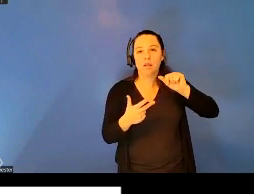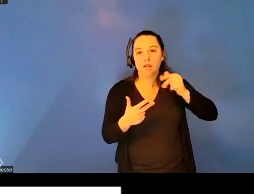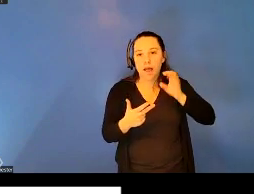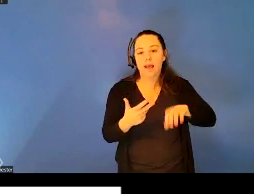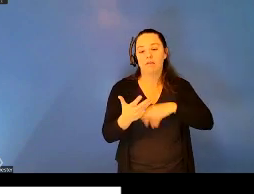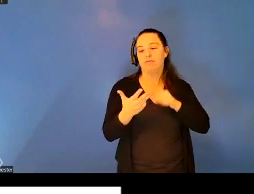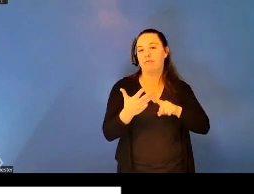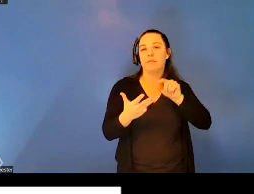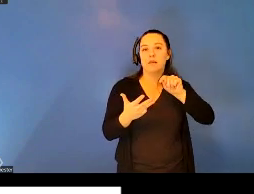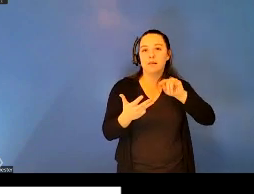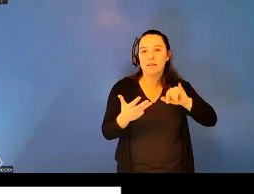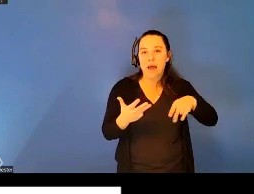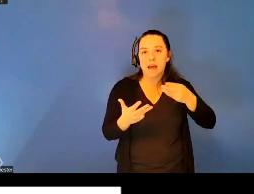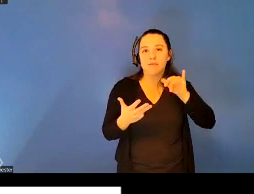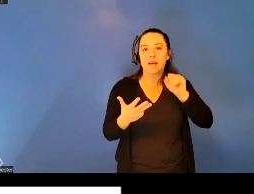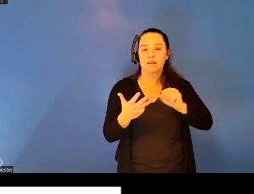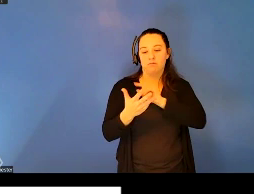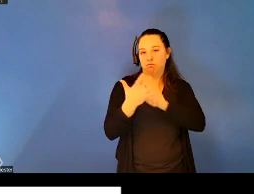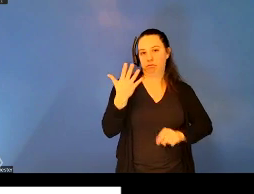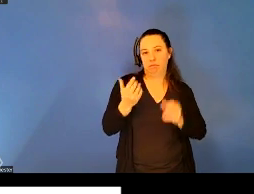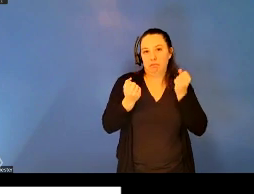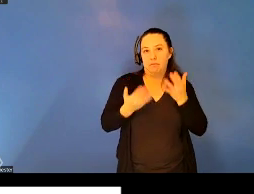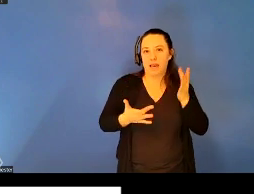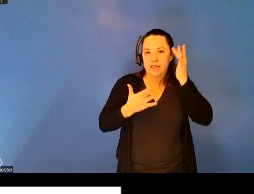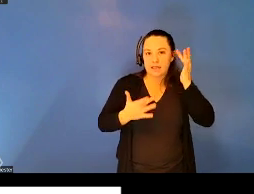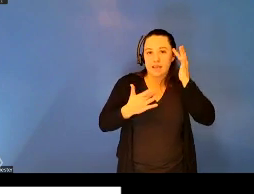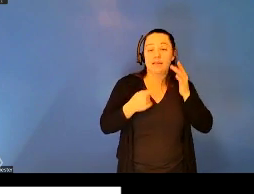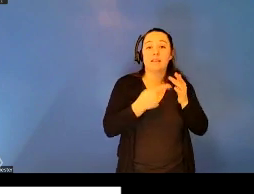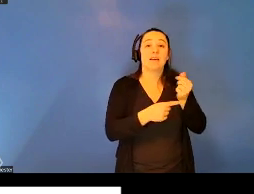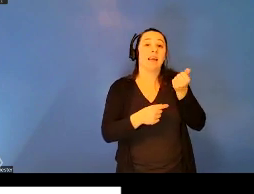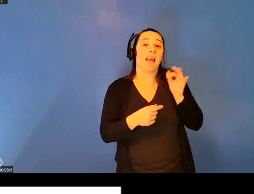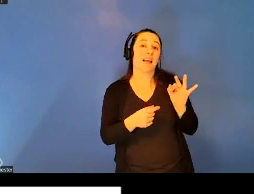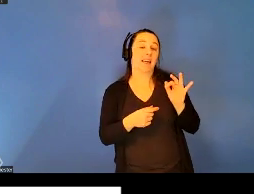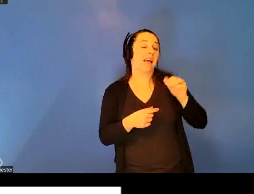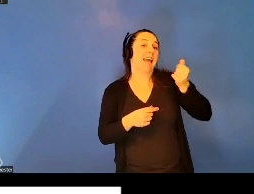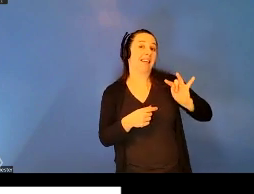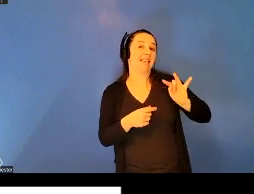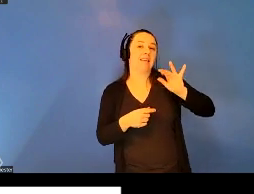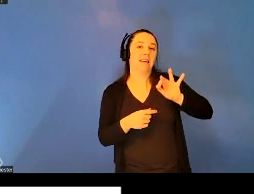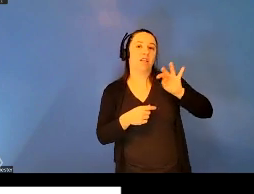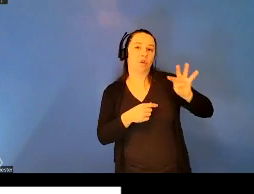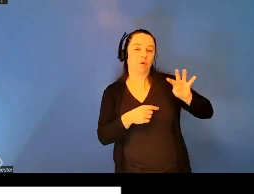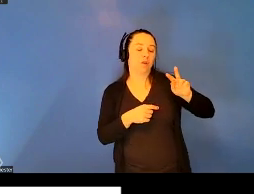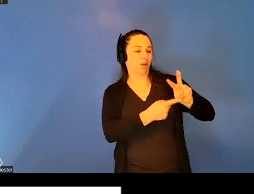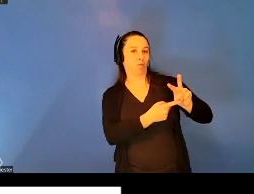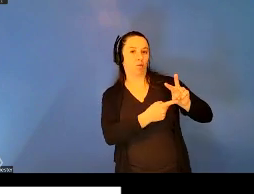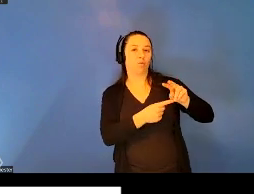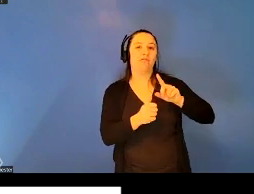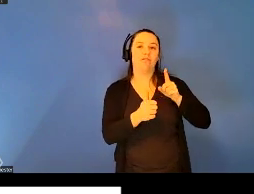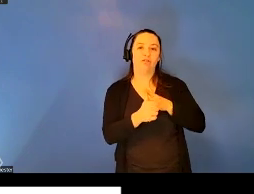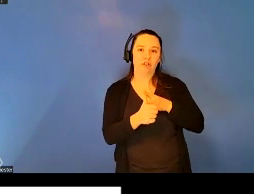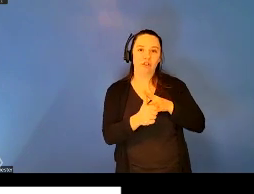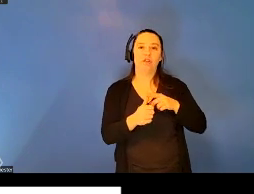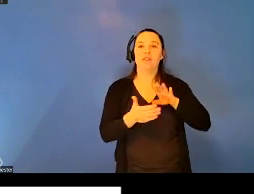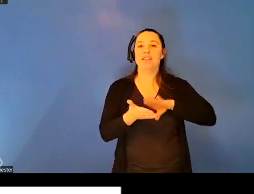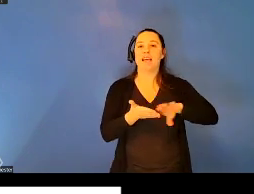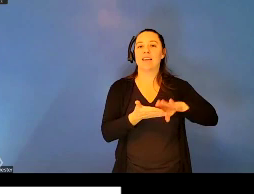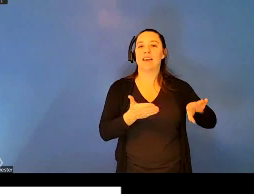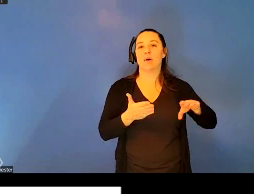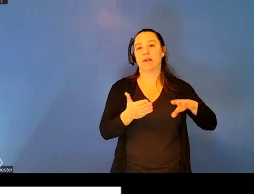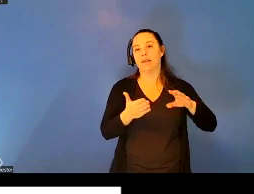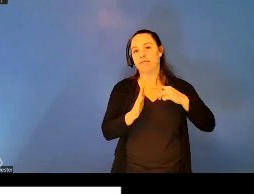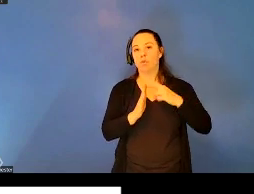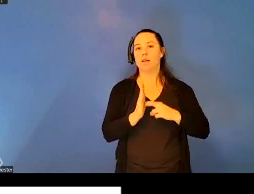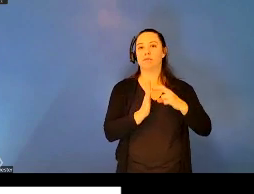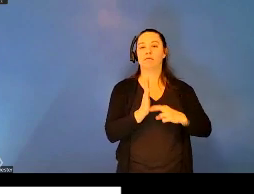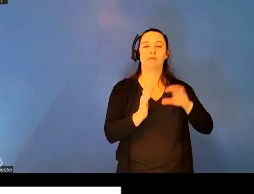1892, the first international sanitary conventions were adopted, codifying the first agreements for the prevention of